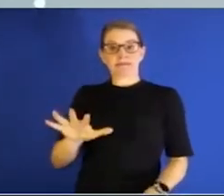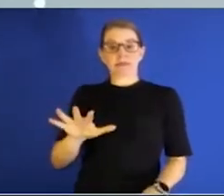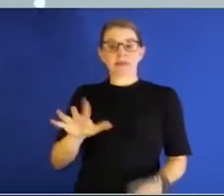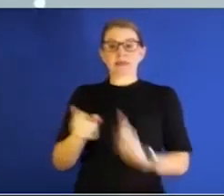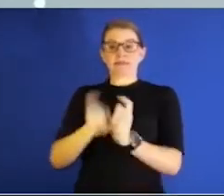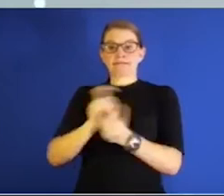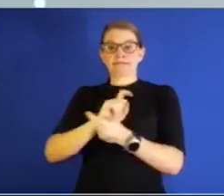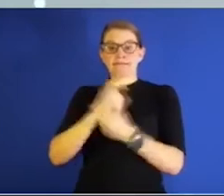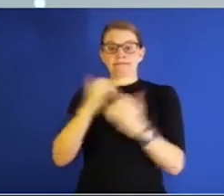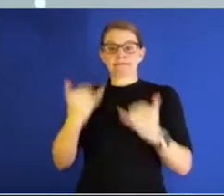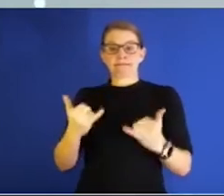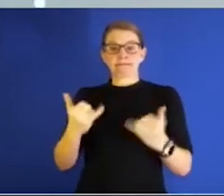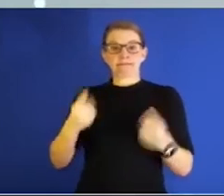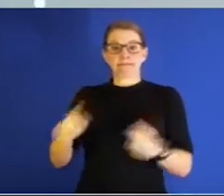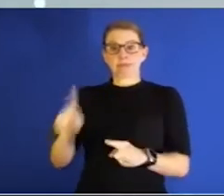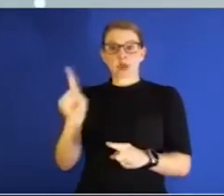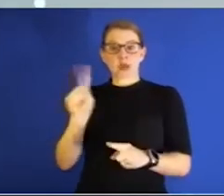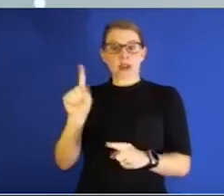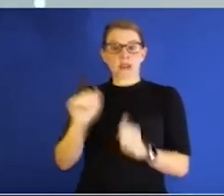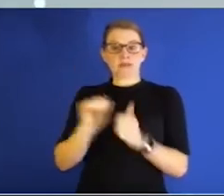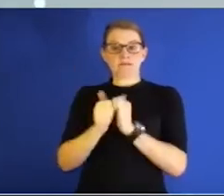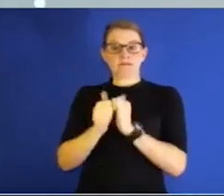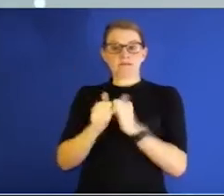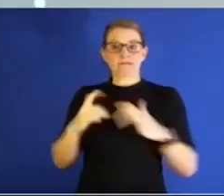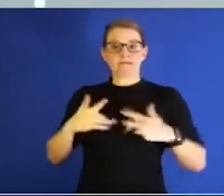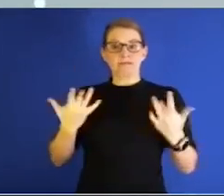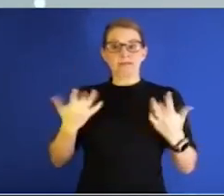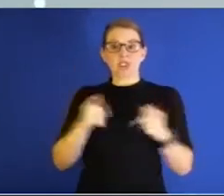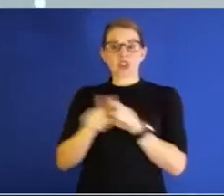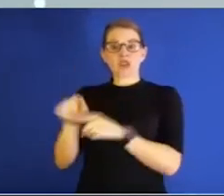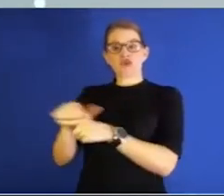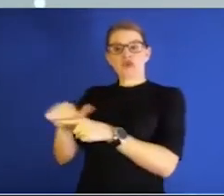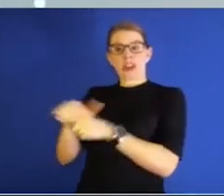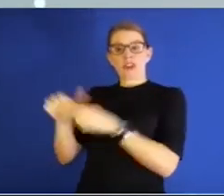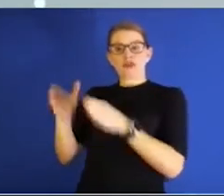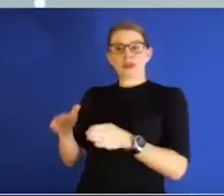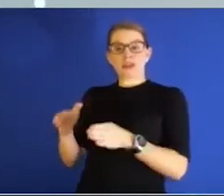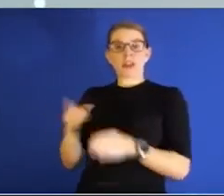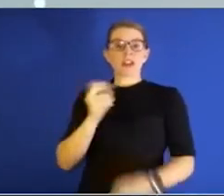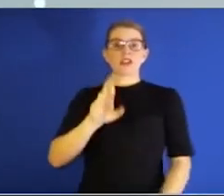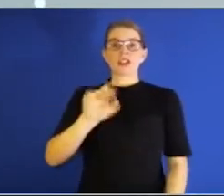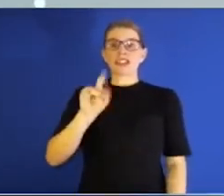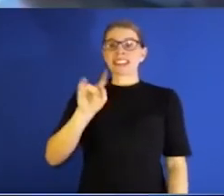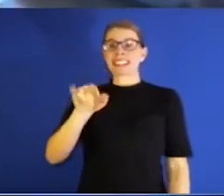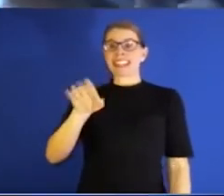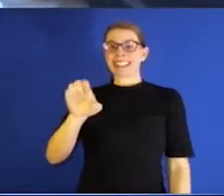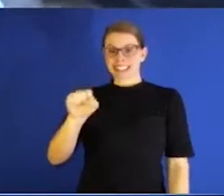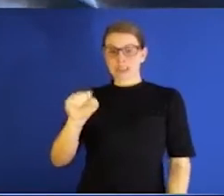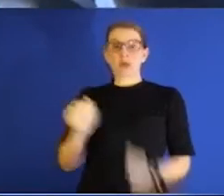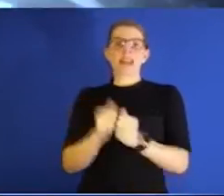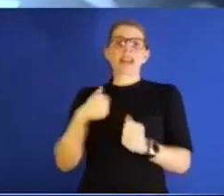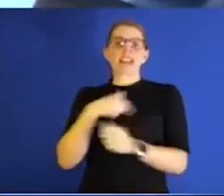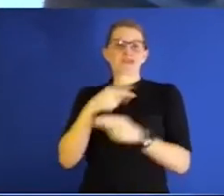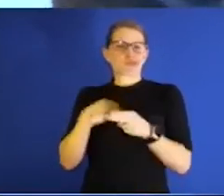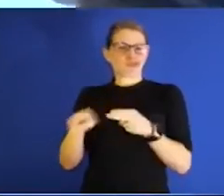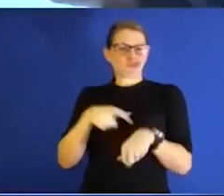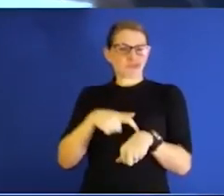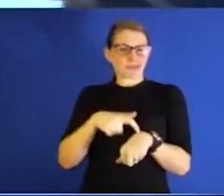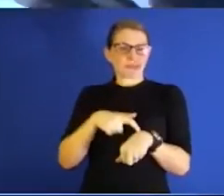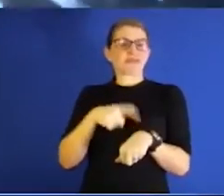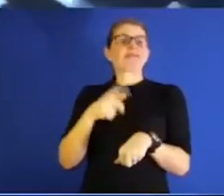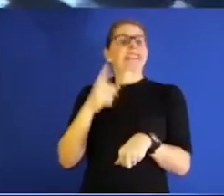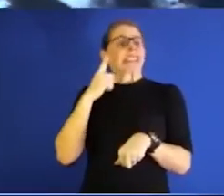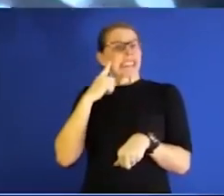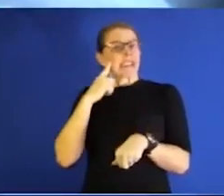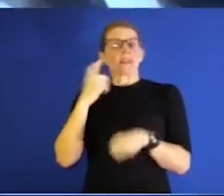at sporting events and among trainers. Dr. Steve Stites, of course, is also with us today, just for a little bit, we think. So make sure you get your questions sent